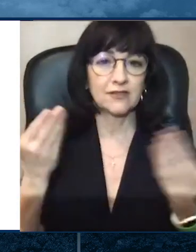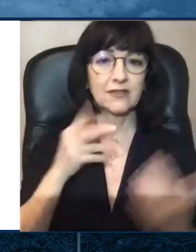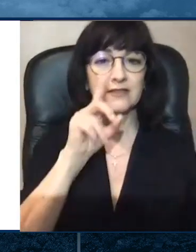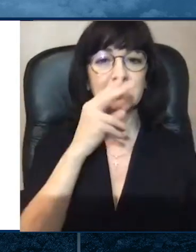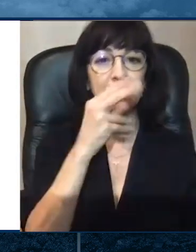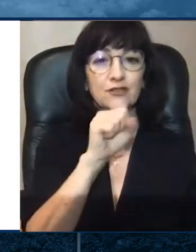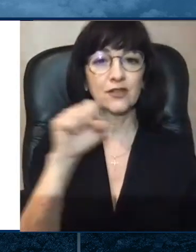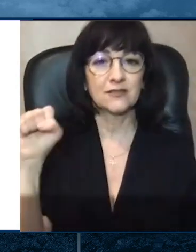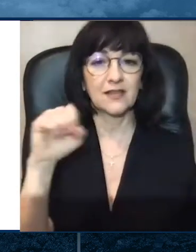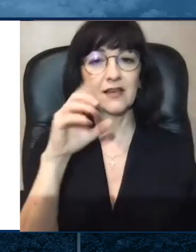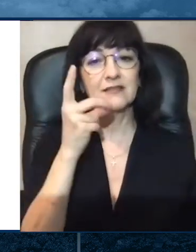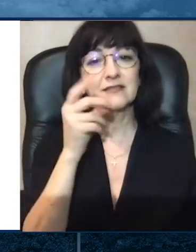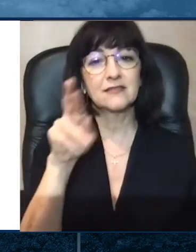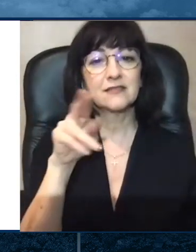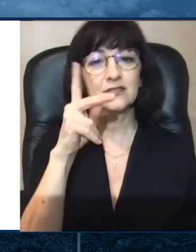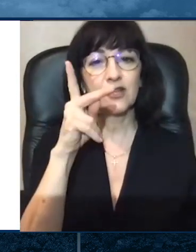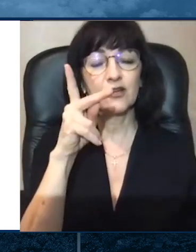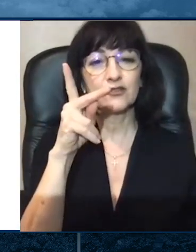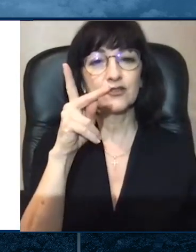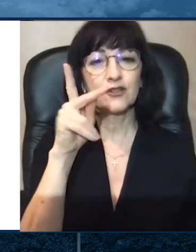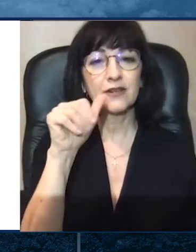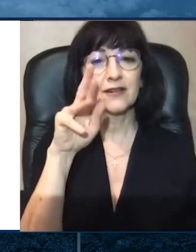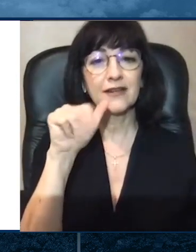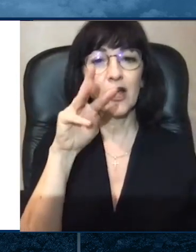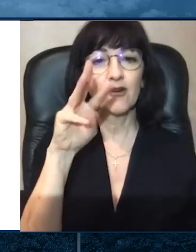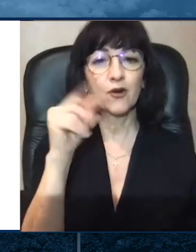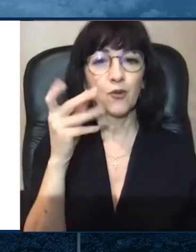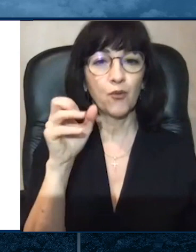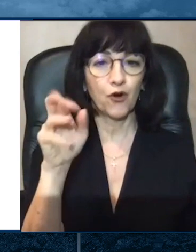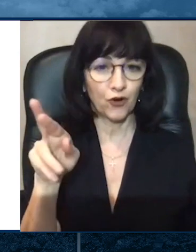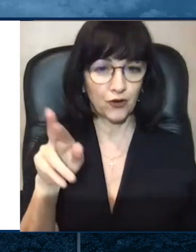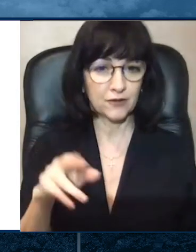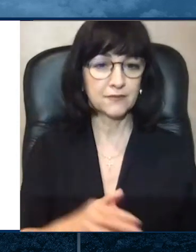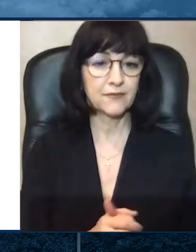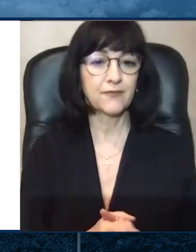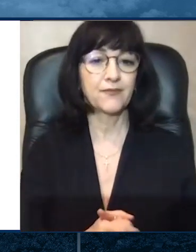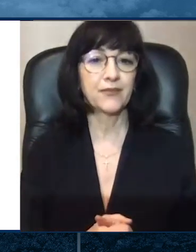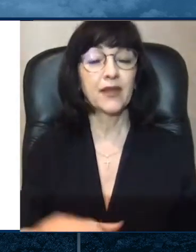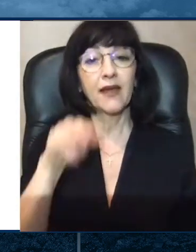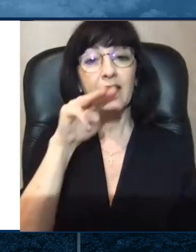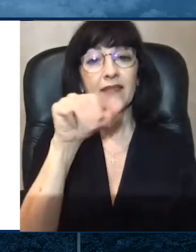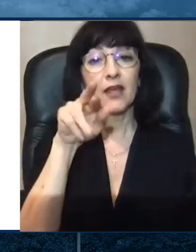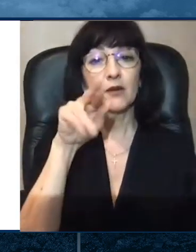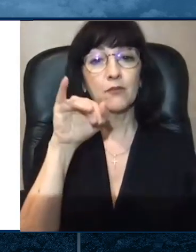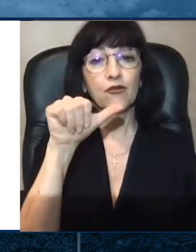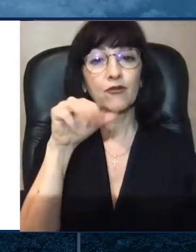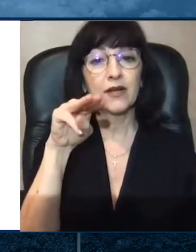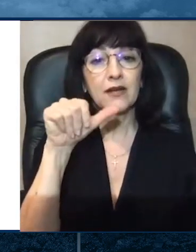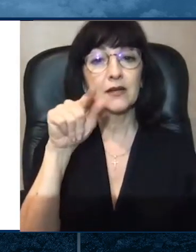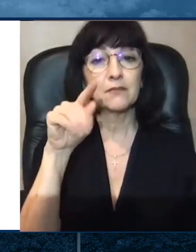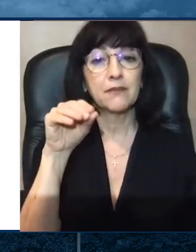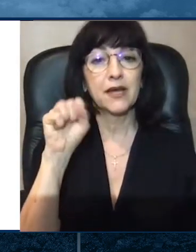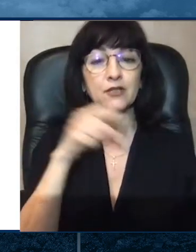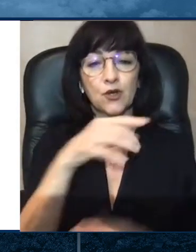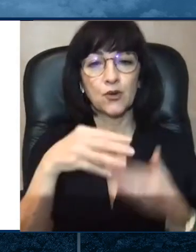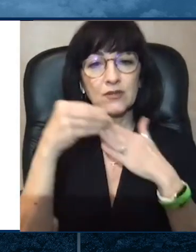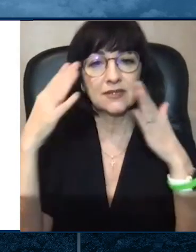and Ms. María Matos, President of the Latin American Community Center in Wilmington. Bienvenidos.